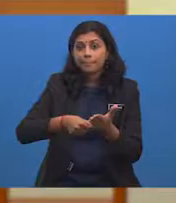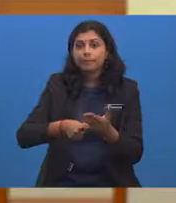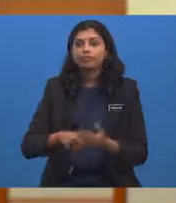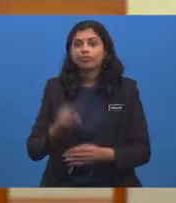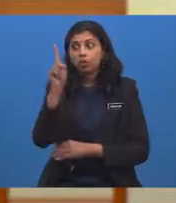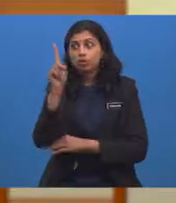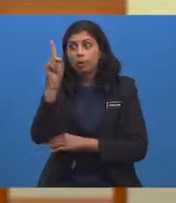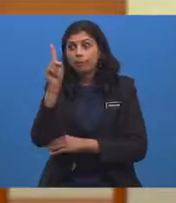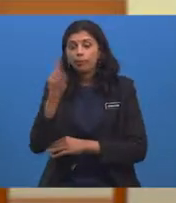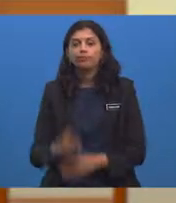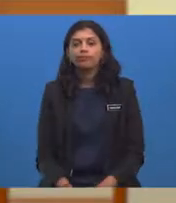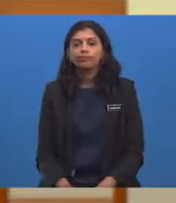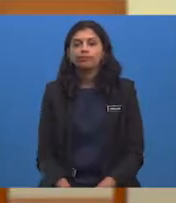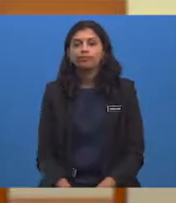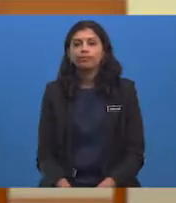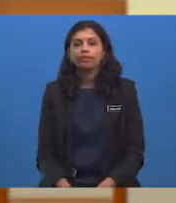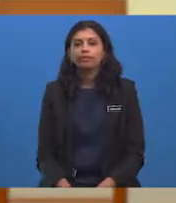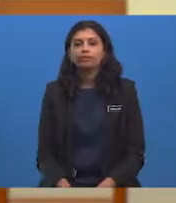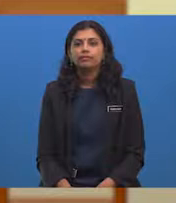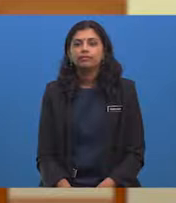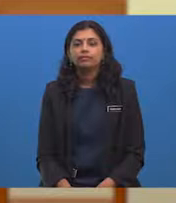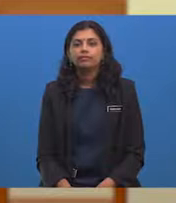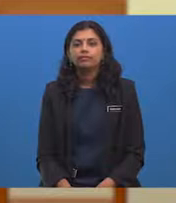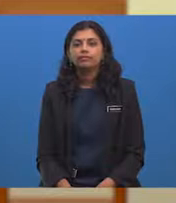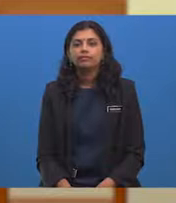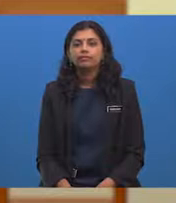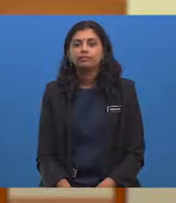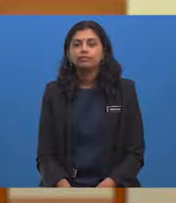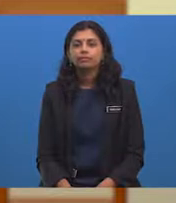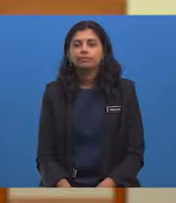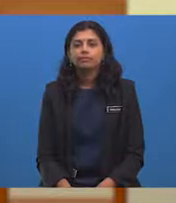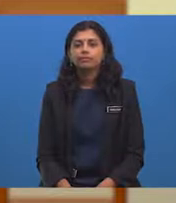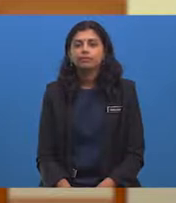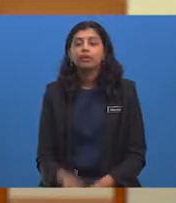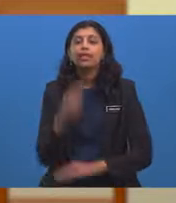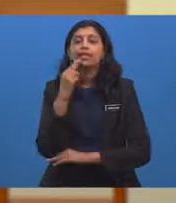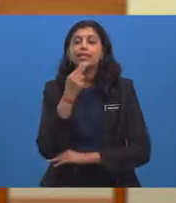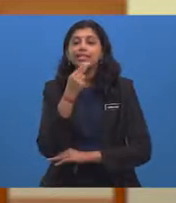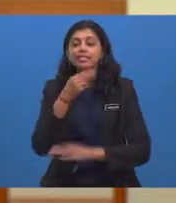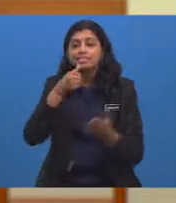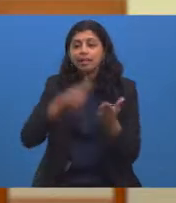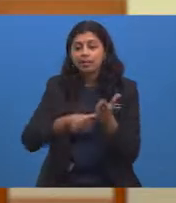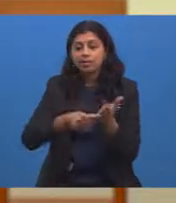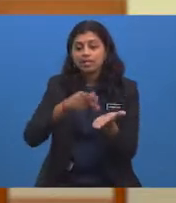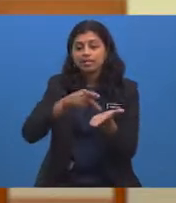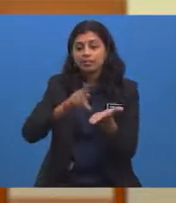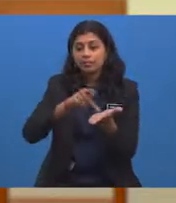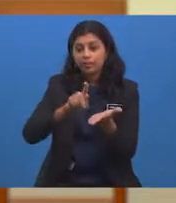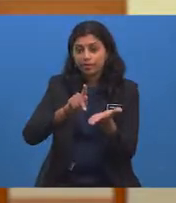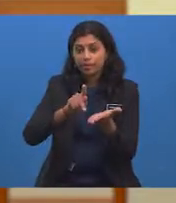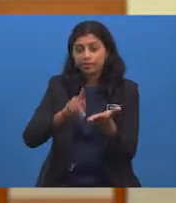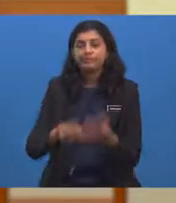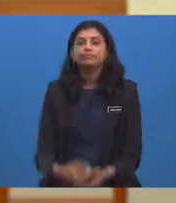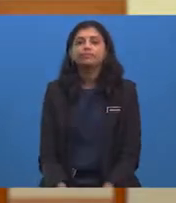The stamp acts as a payment for the delivery and the price is different